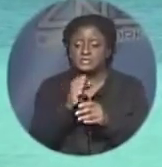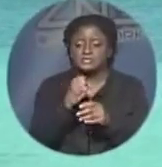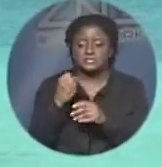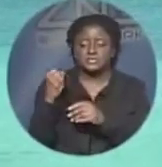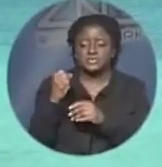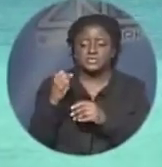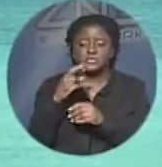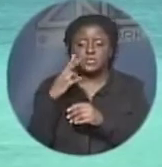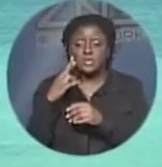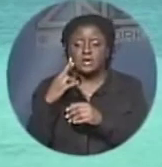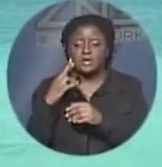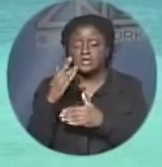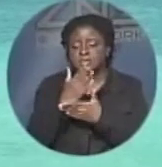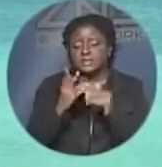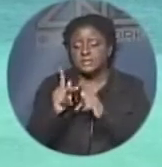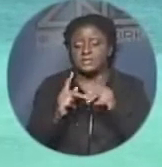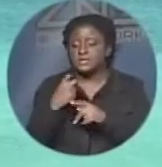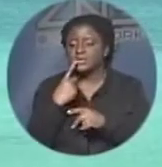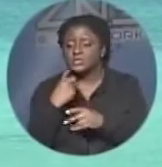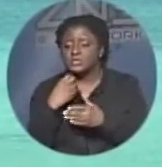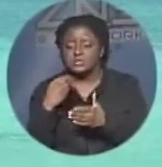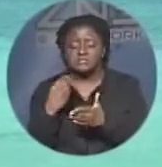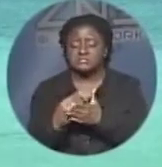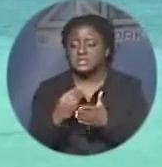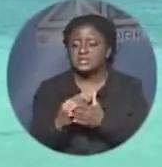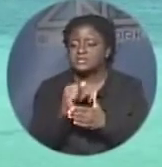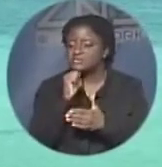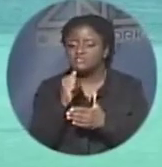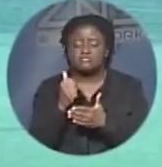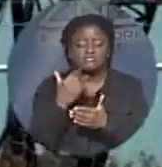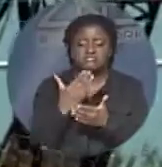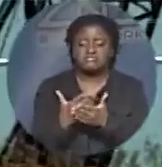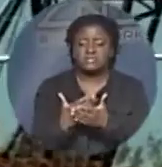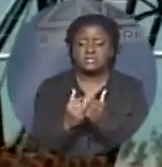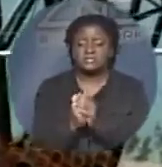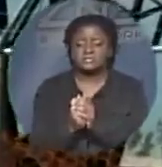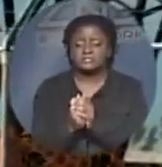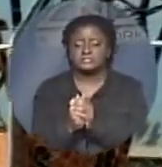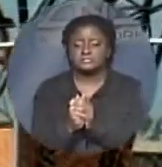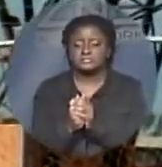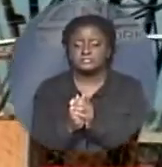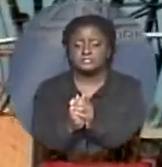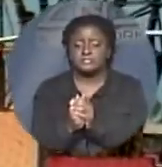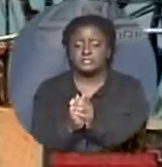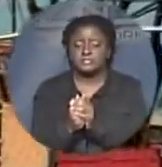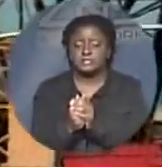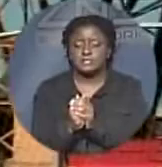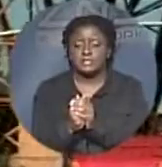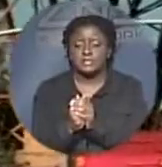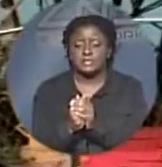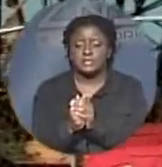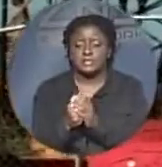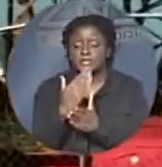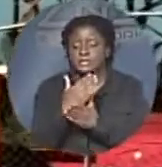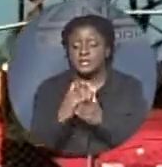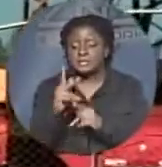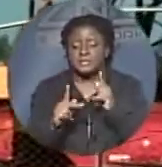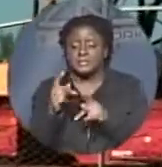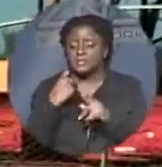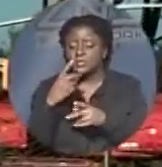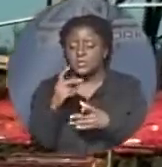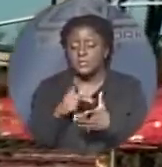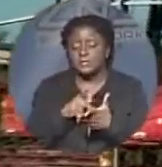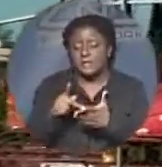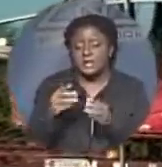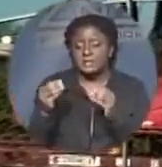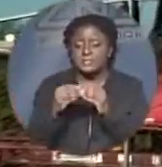than a dozen whose checks bounced. Now, this means many people who applied for more than 115 shares will have to be reimbursed. Chief Financial Officer at